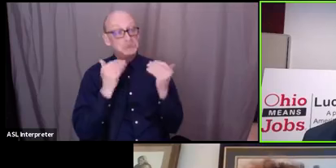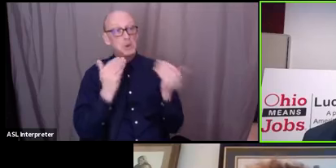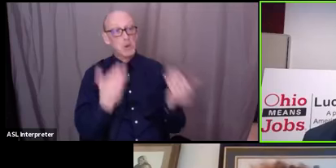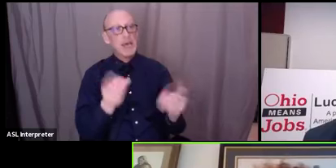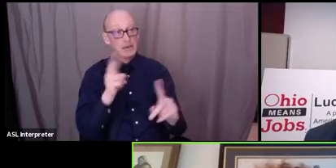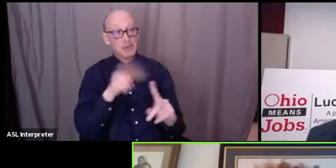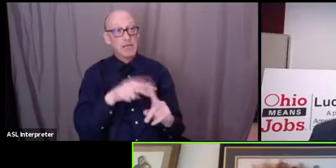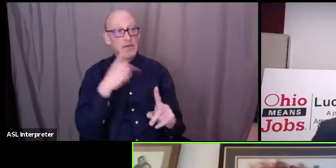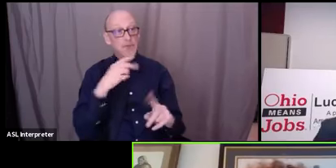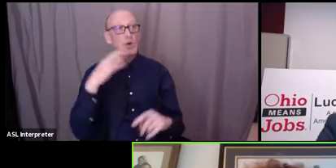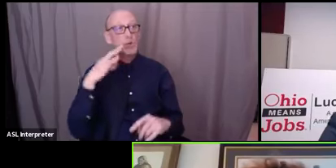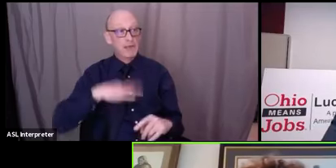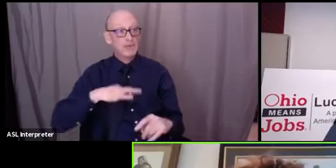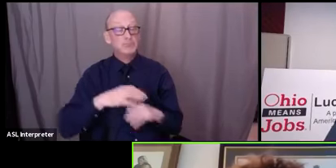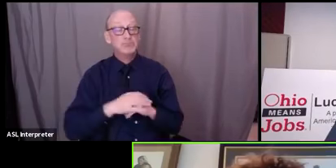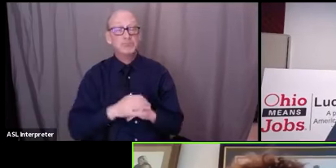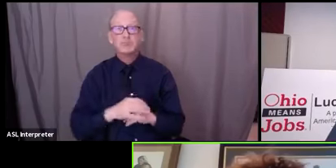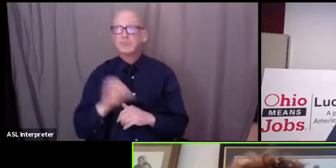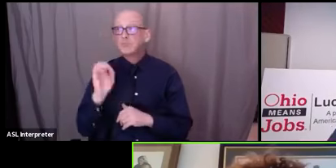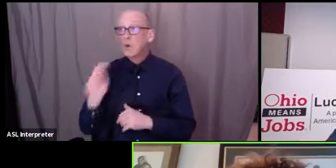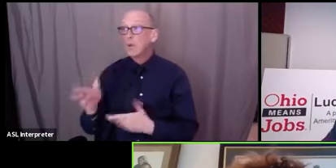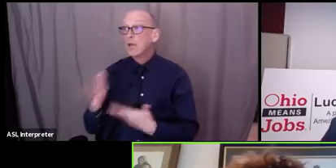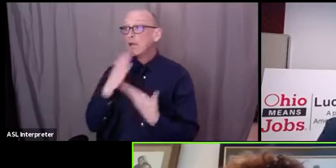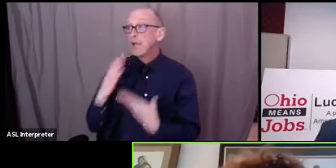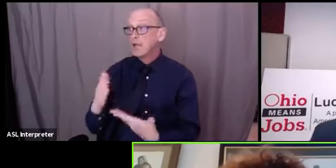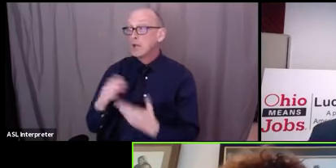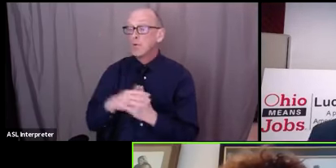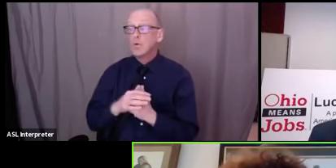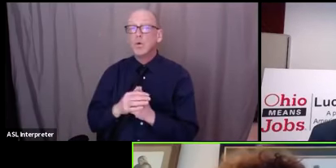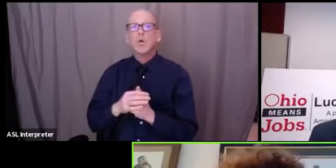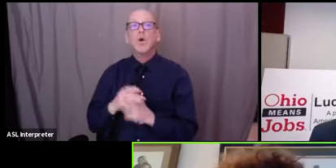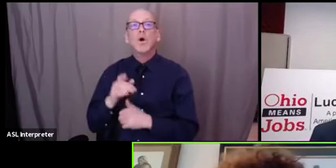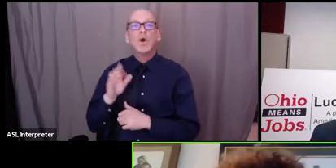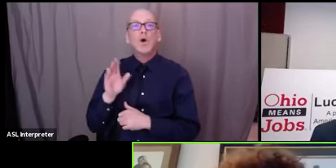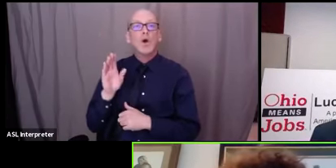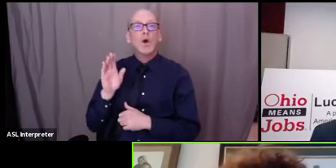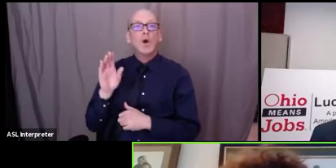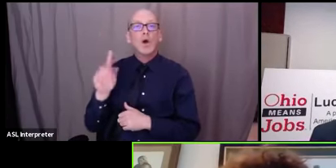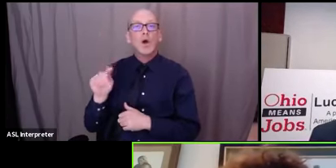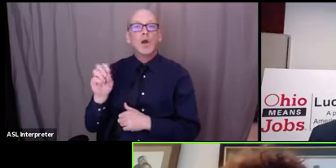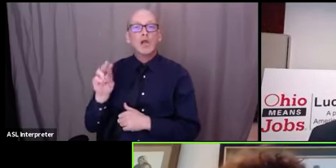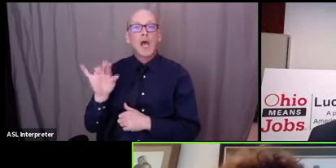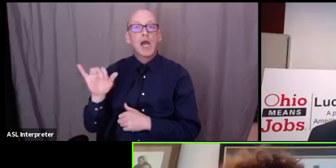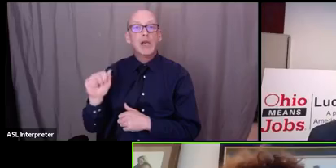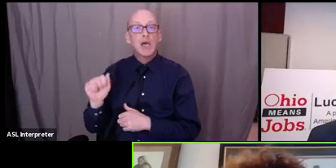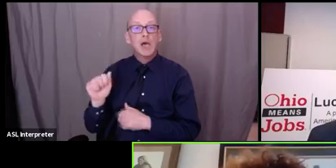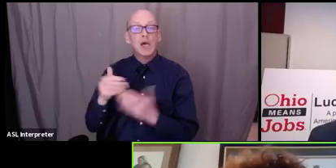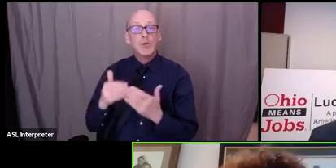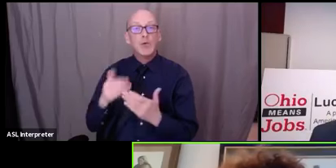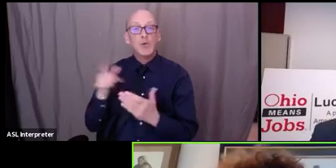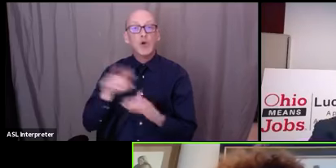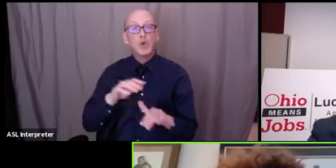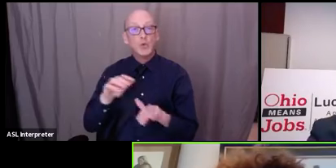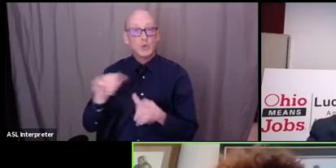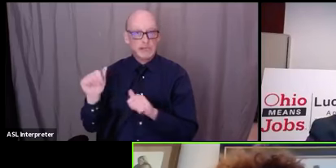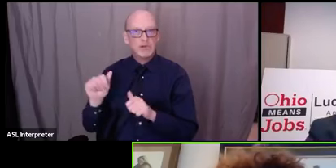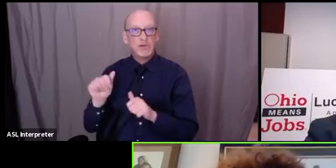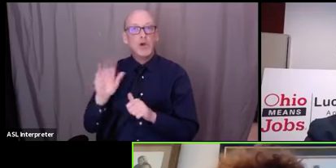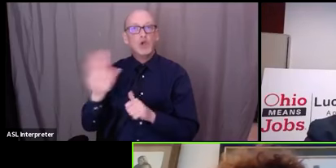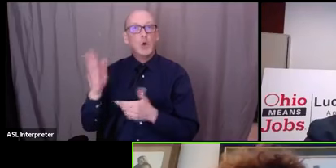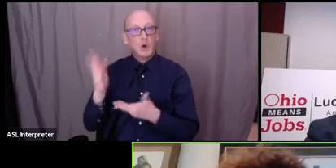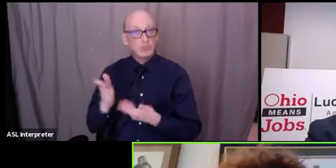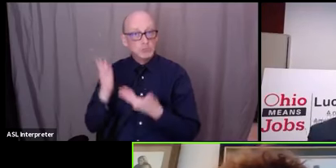okay all right thank you very much and would your tanya before you before you go away would your recommendation